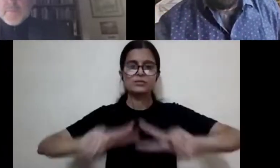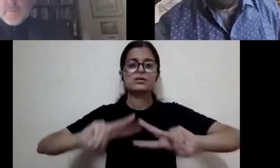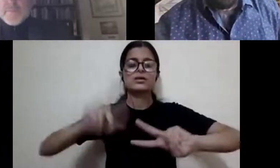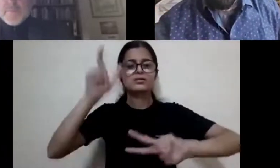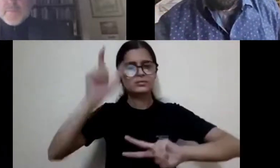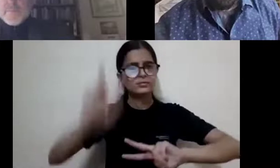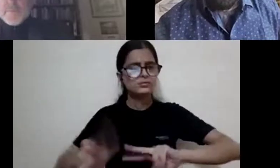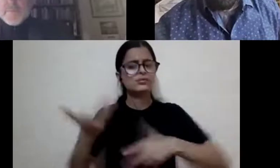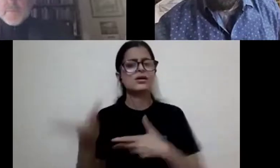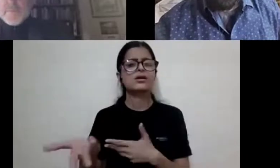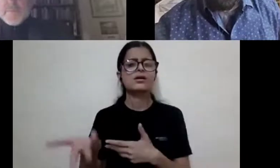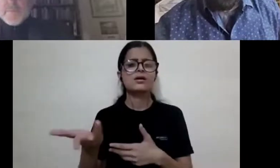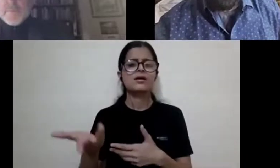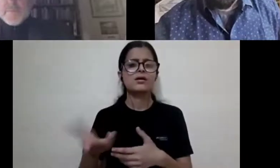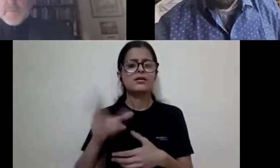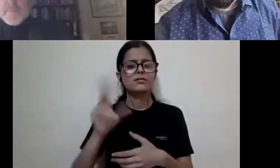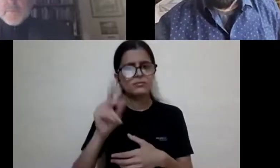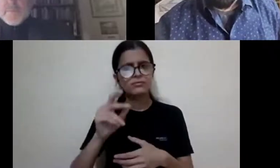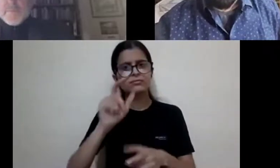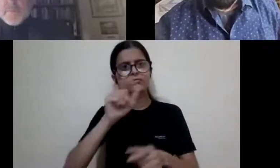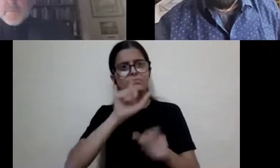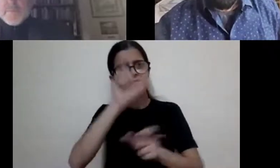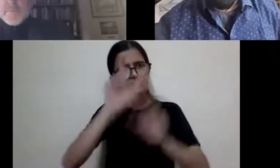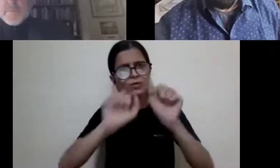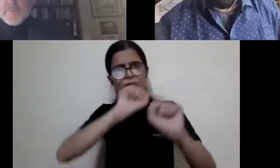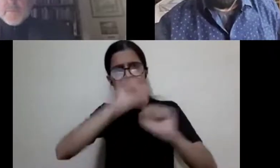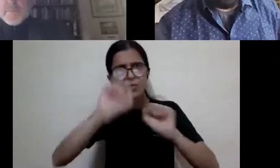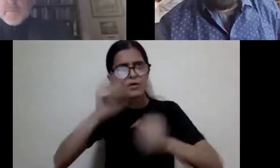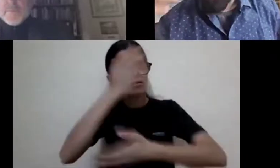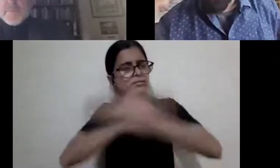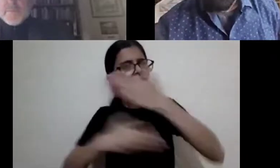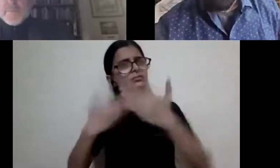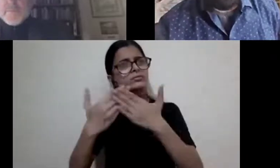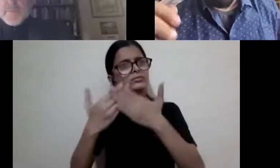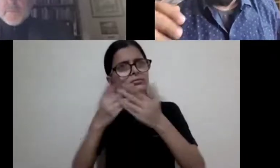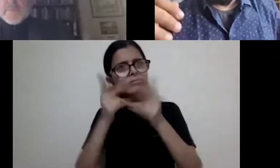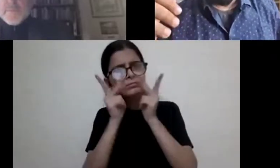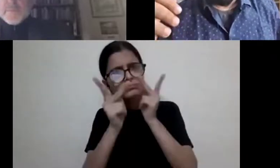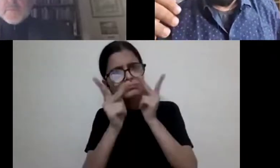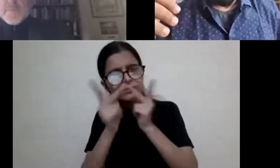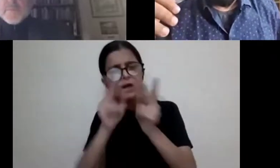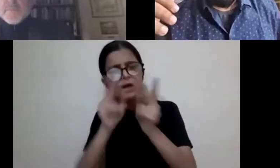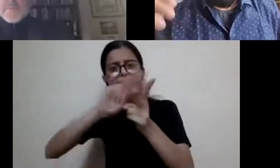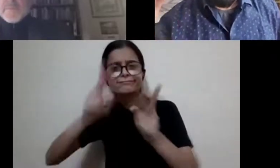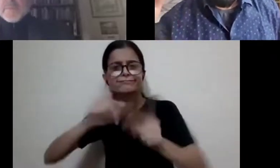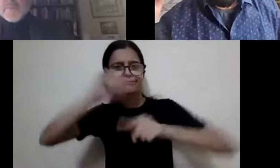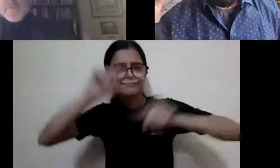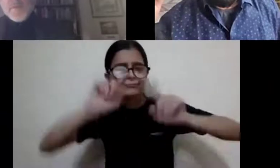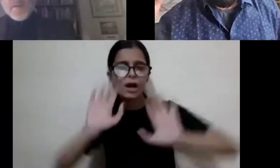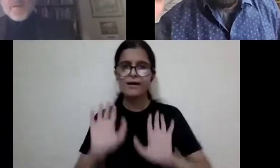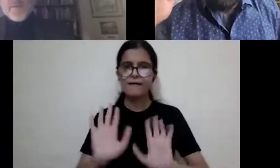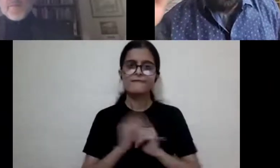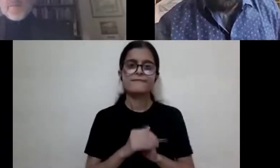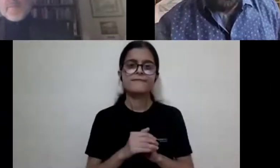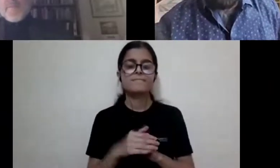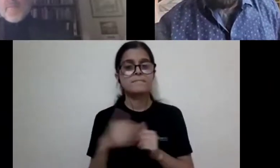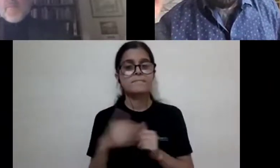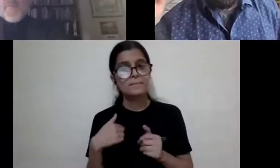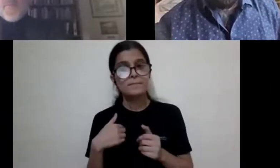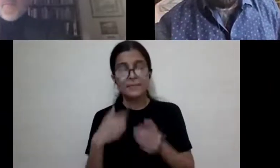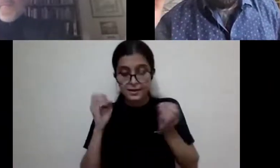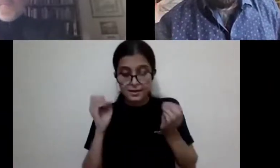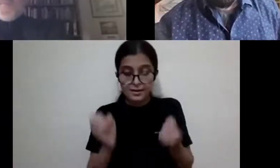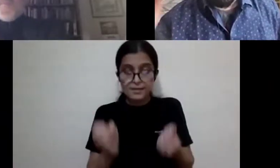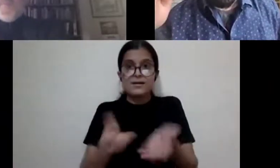At the every second person you look at, disability studies was a different ballgame altogether. And at this beginning,